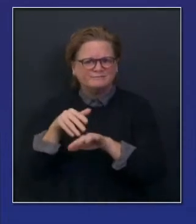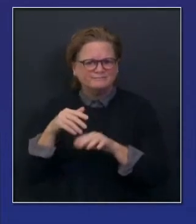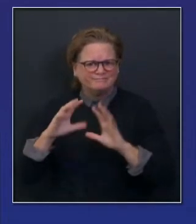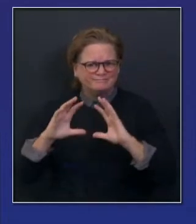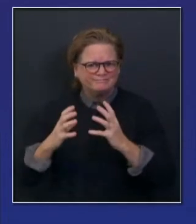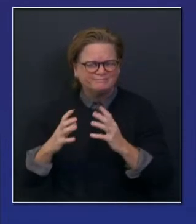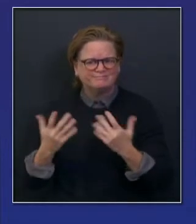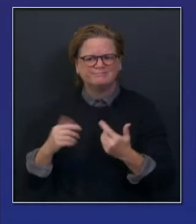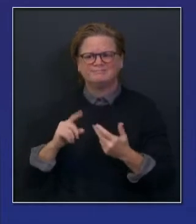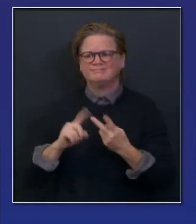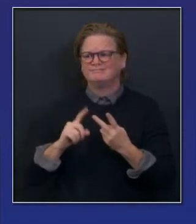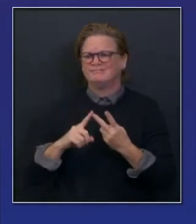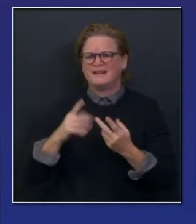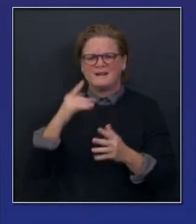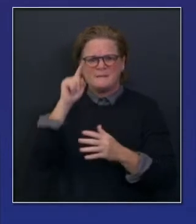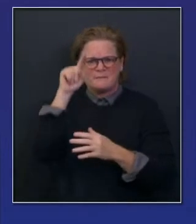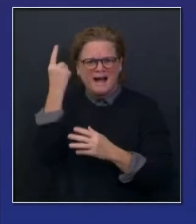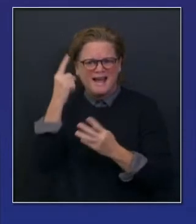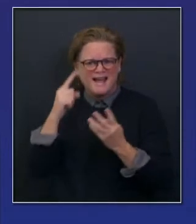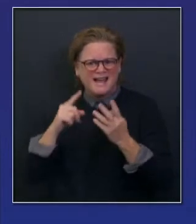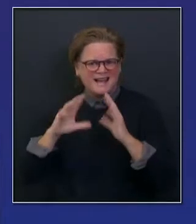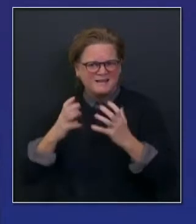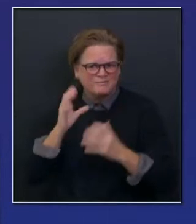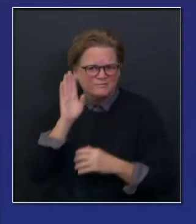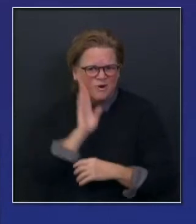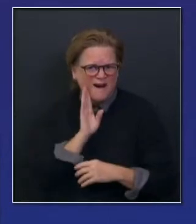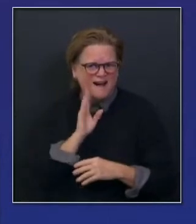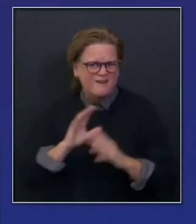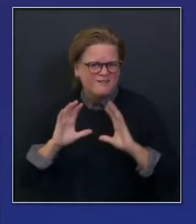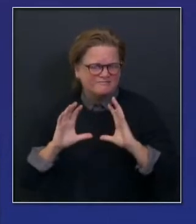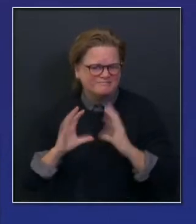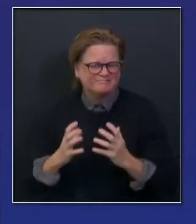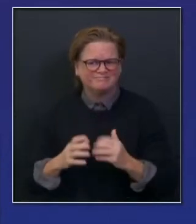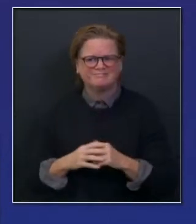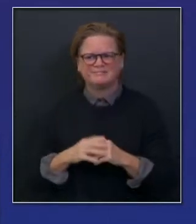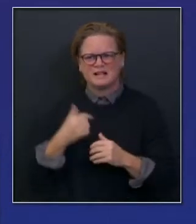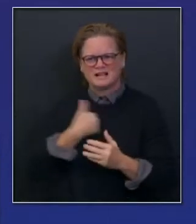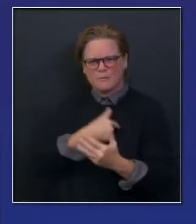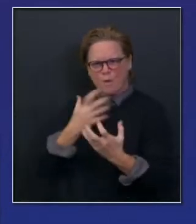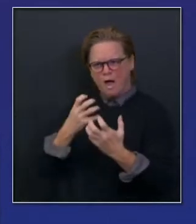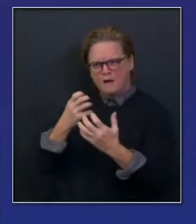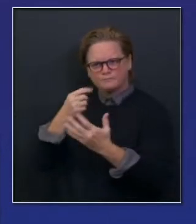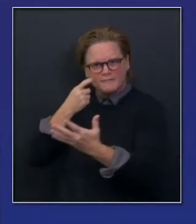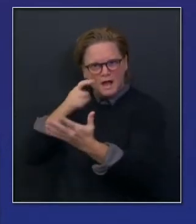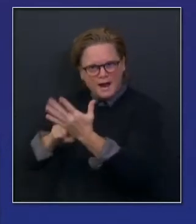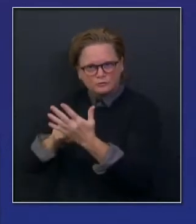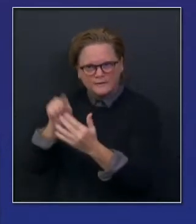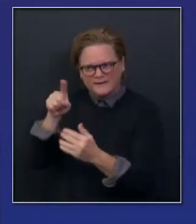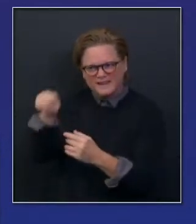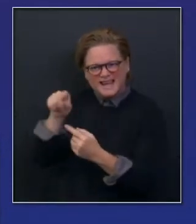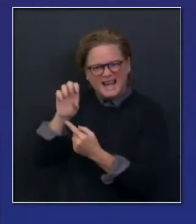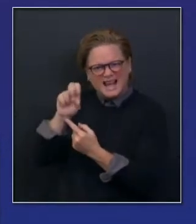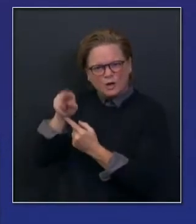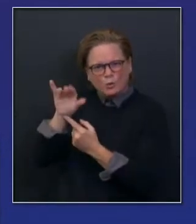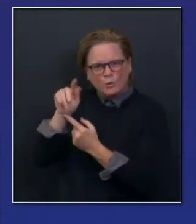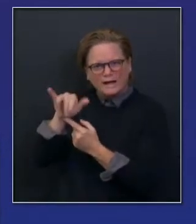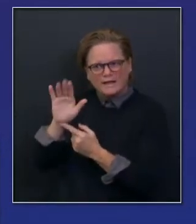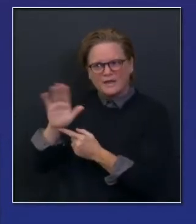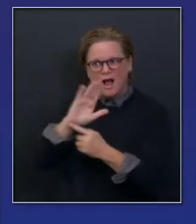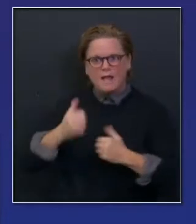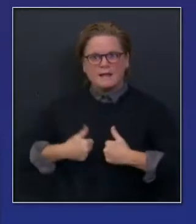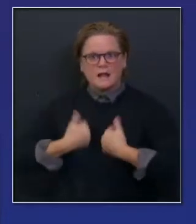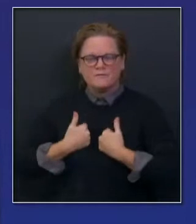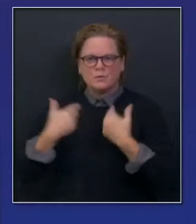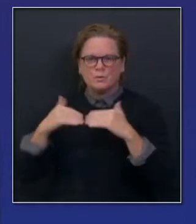community. That's why we want to be acknowledging of that fundamental lived experience. We also recognize